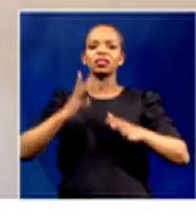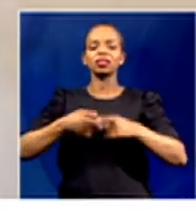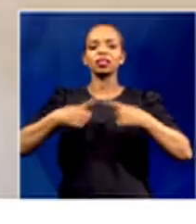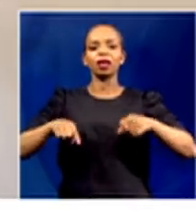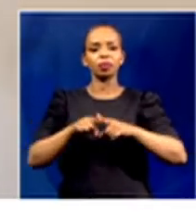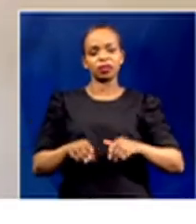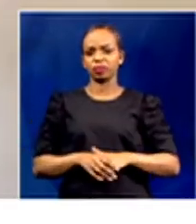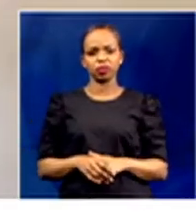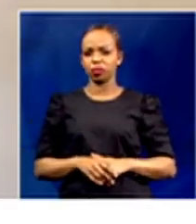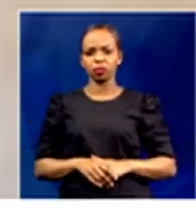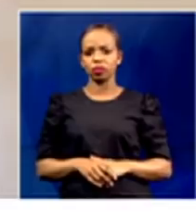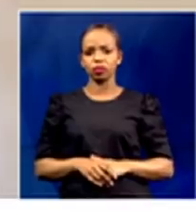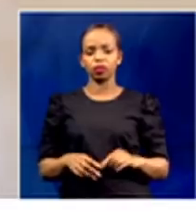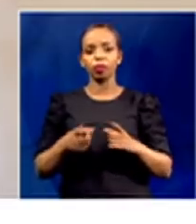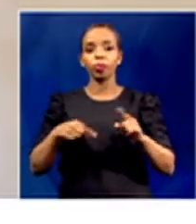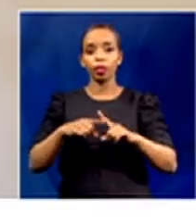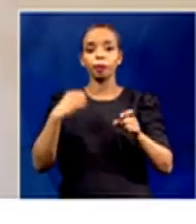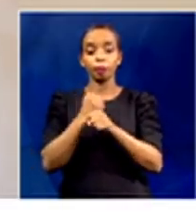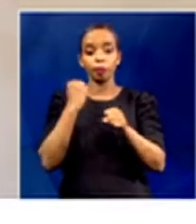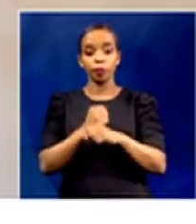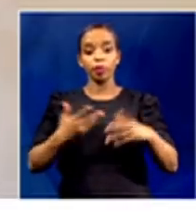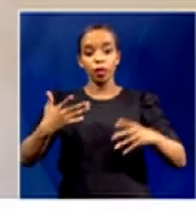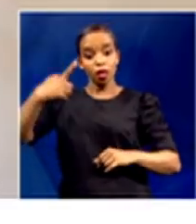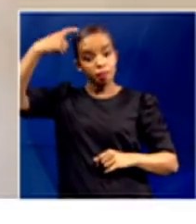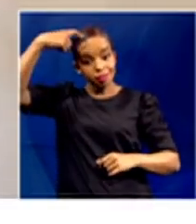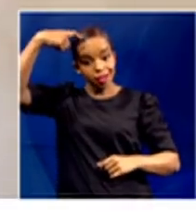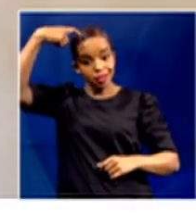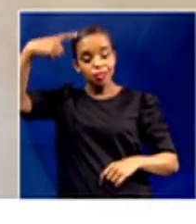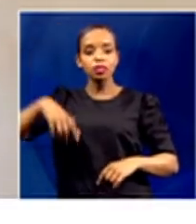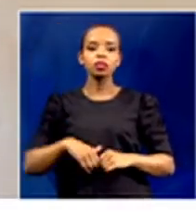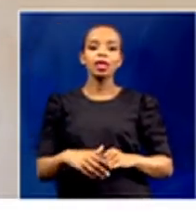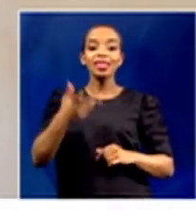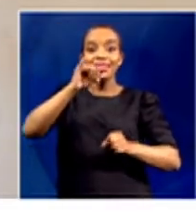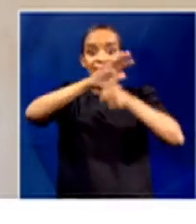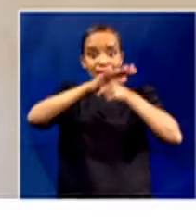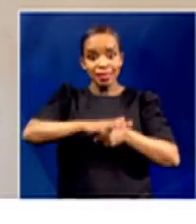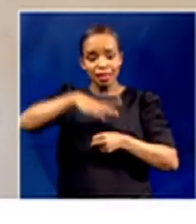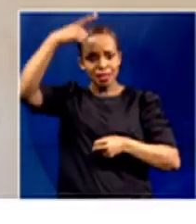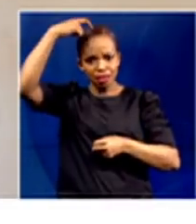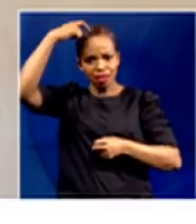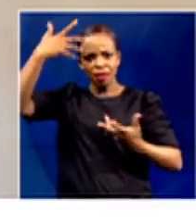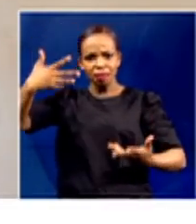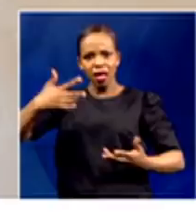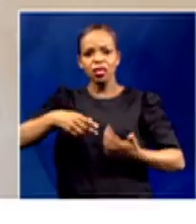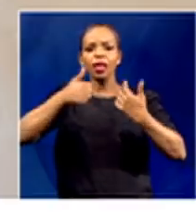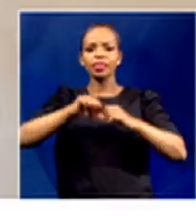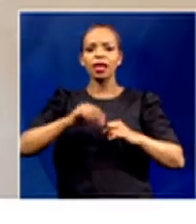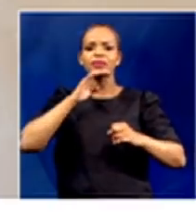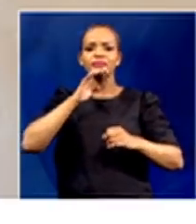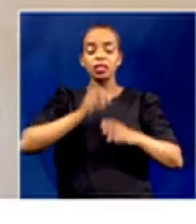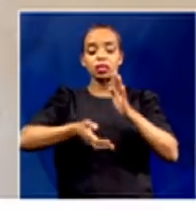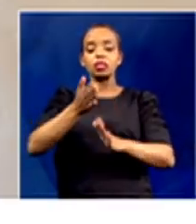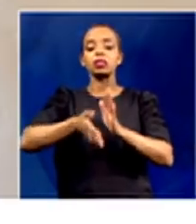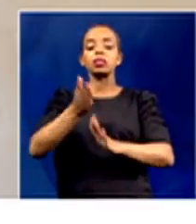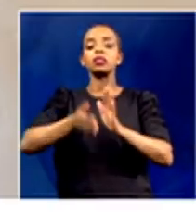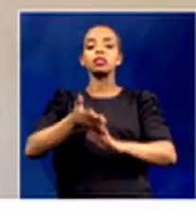you know, we are workers of the mind. We are working with the mind. If you put pressure on the mind, you are not going to get any